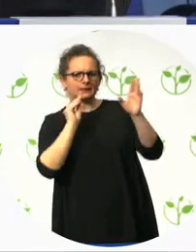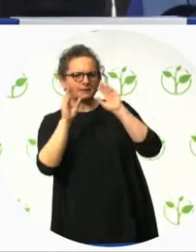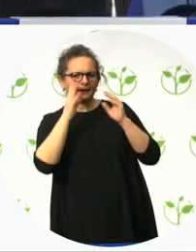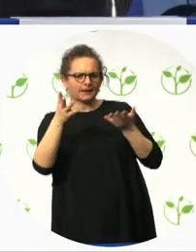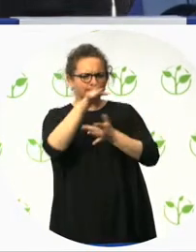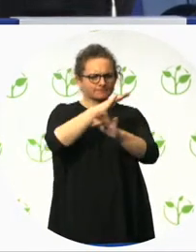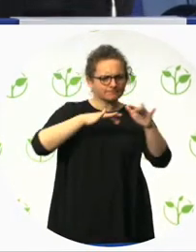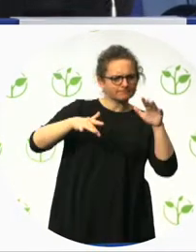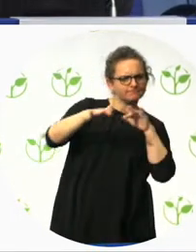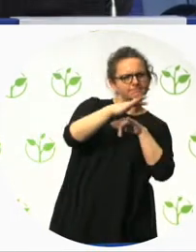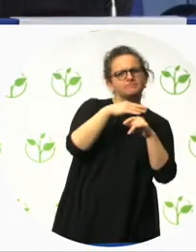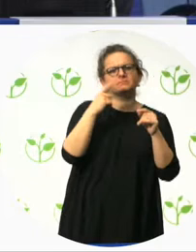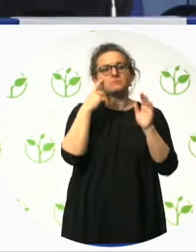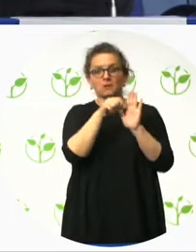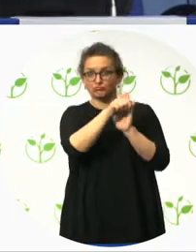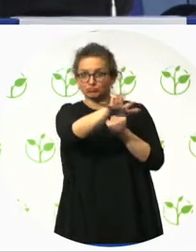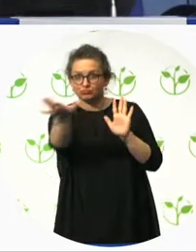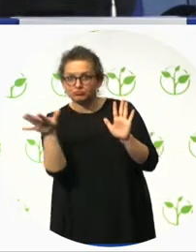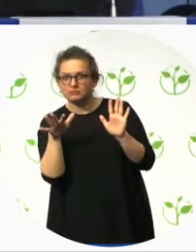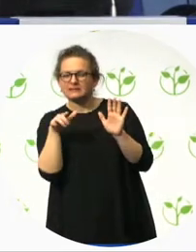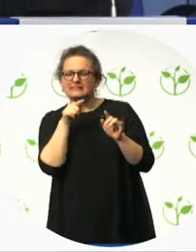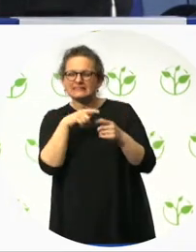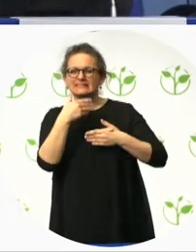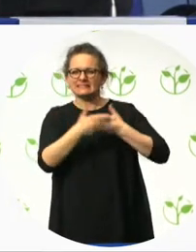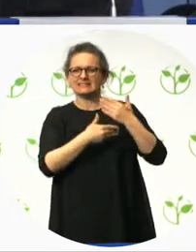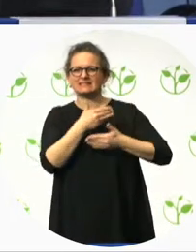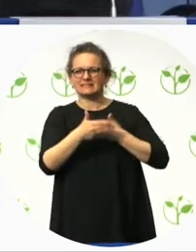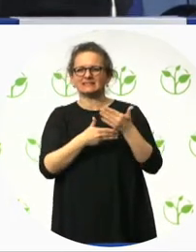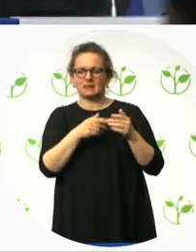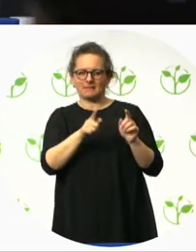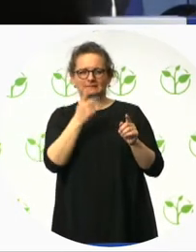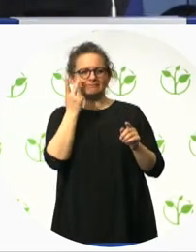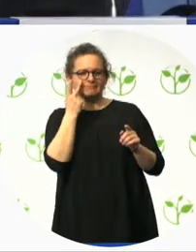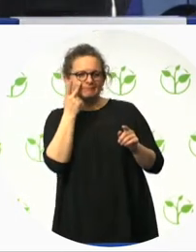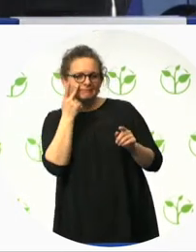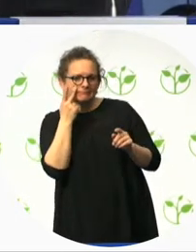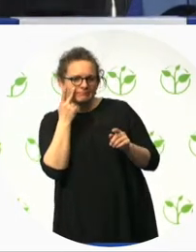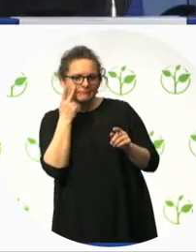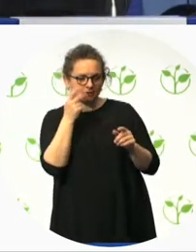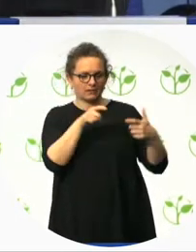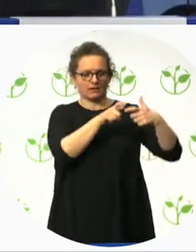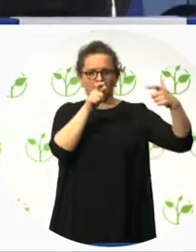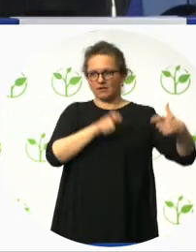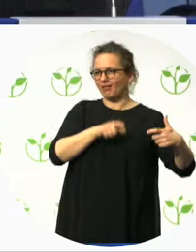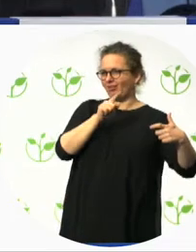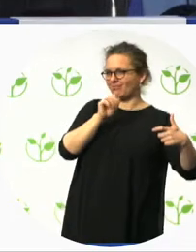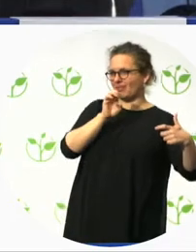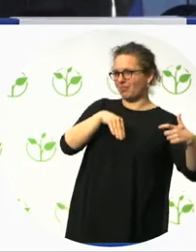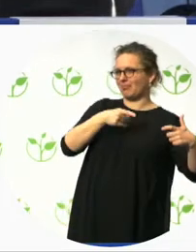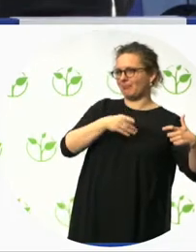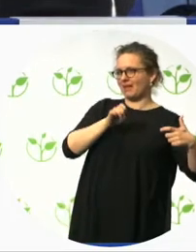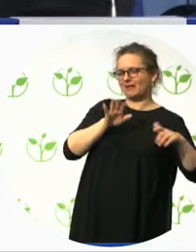group. In fact, for example, I must say that one of our activities also of my